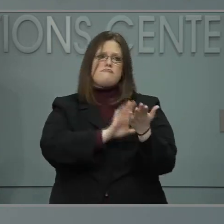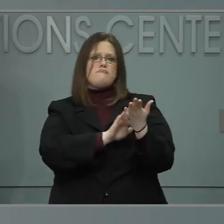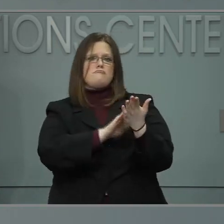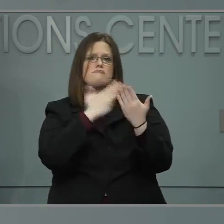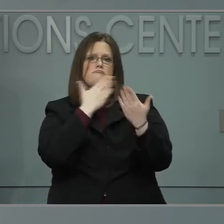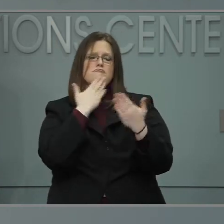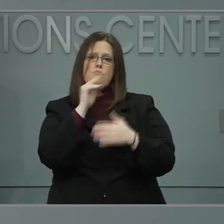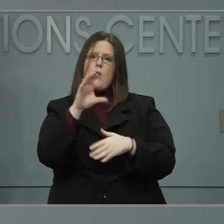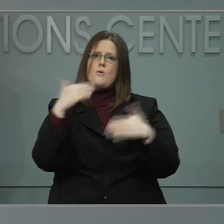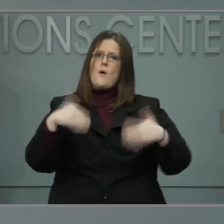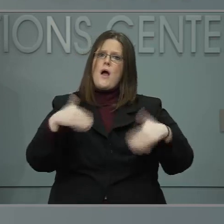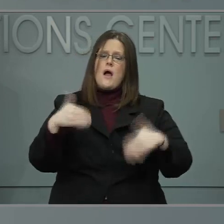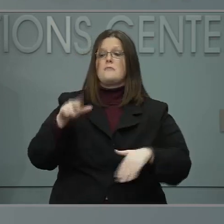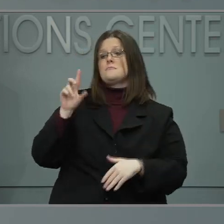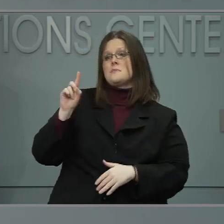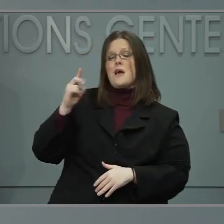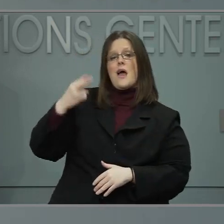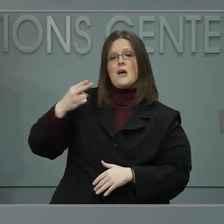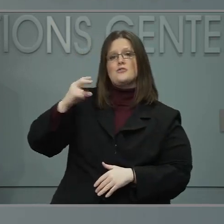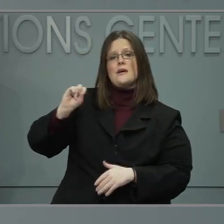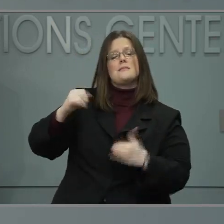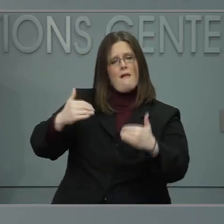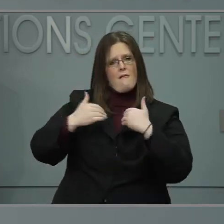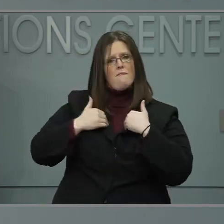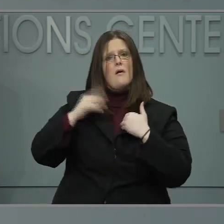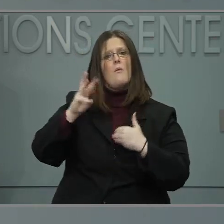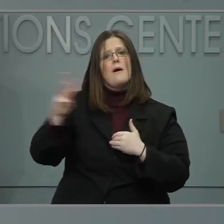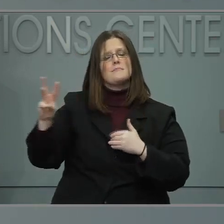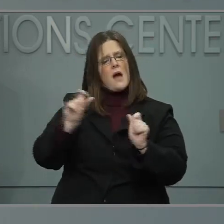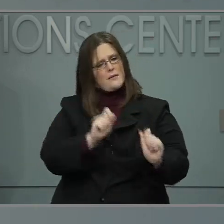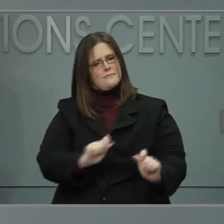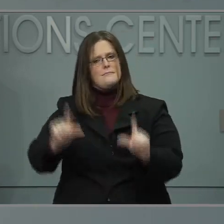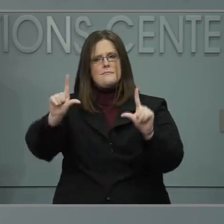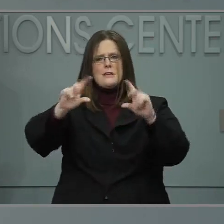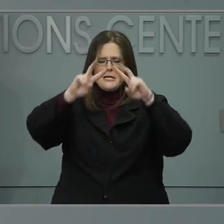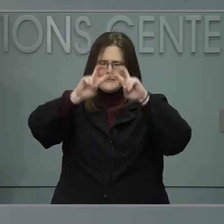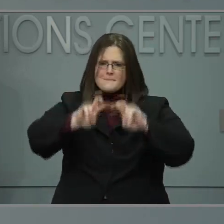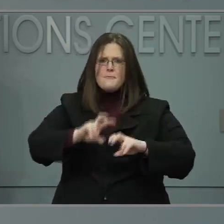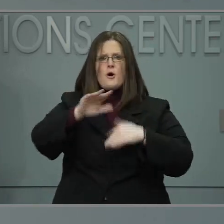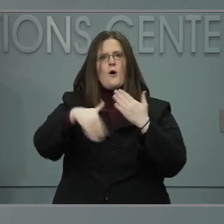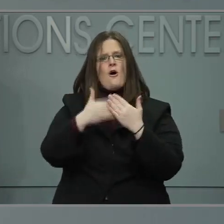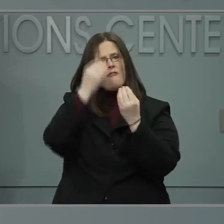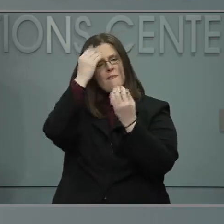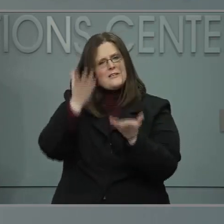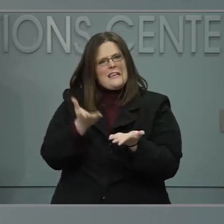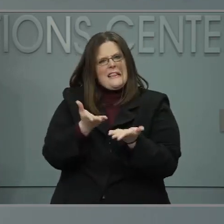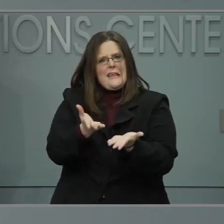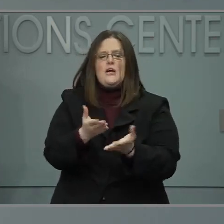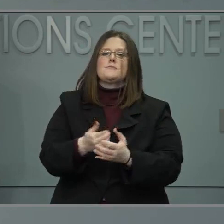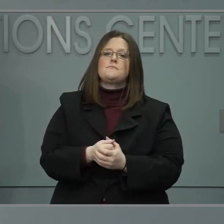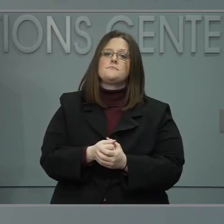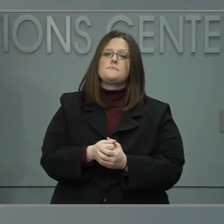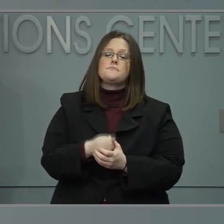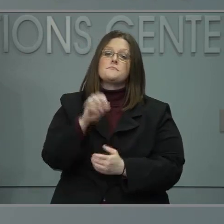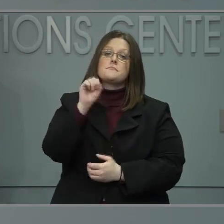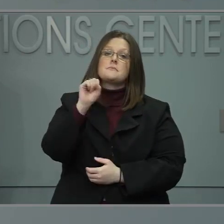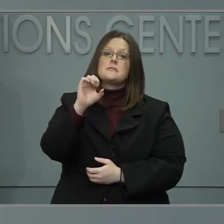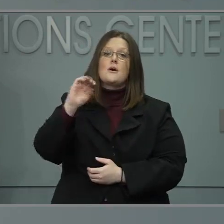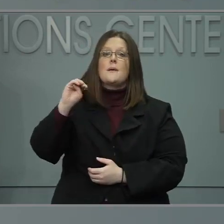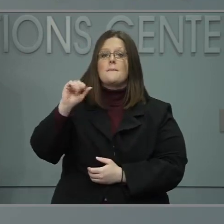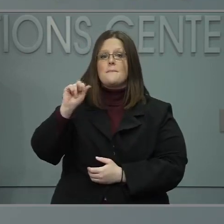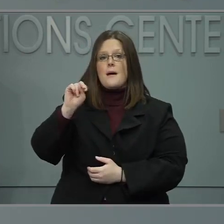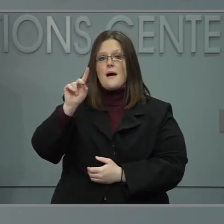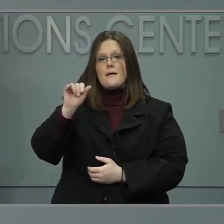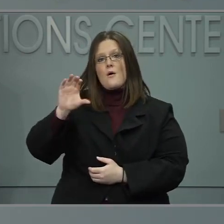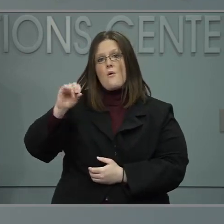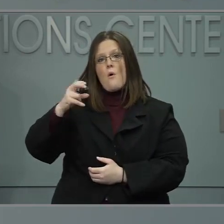available. Dr. Mandy Cohen, our Secretary of Health and Human Services, has led this effort and she'll talk more about those in a